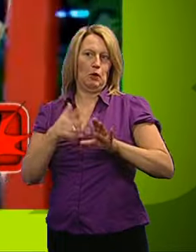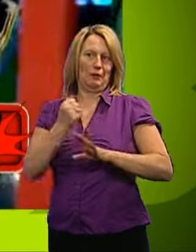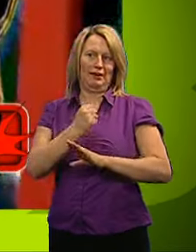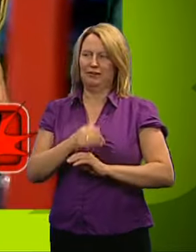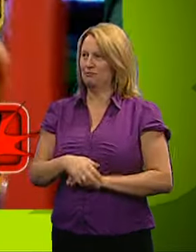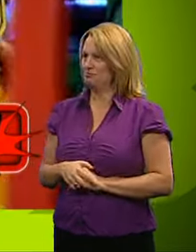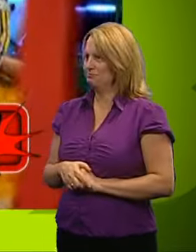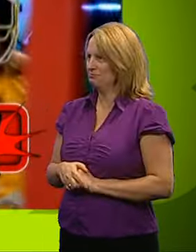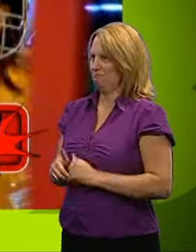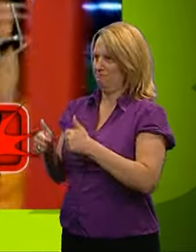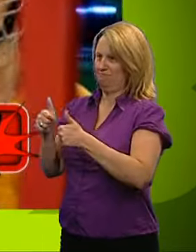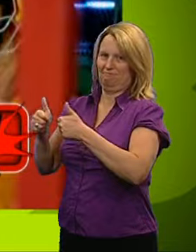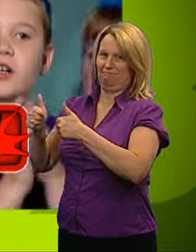go.